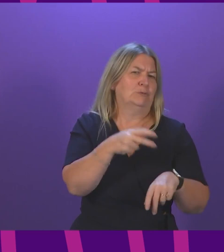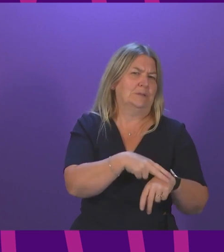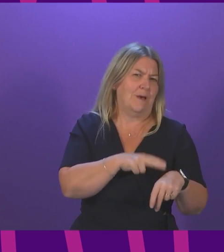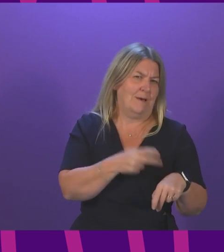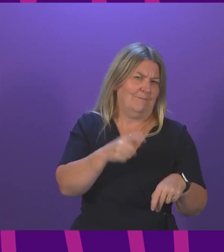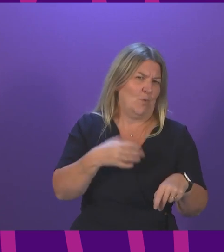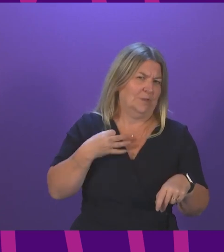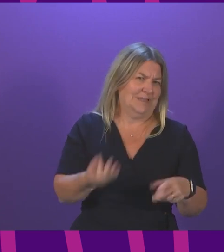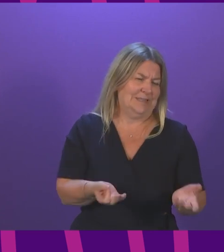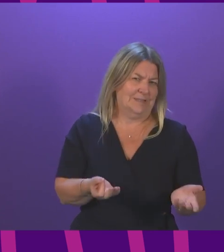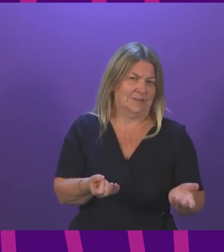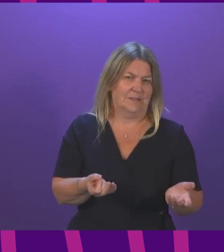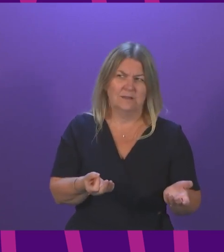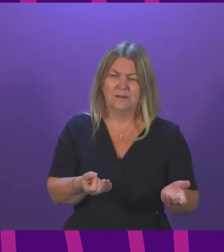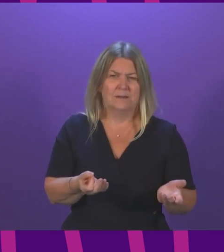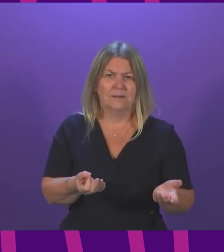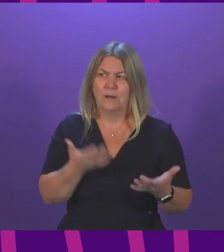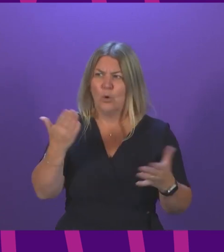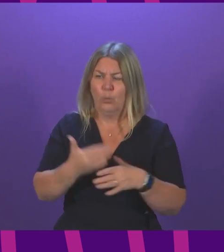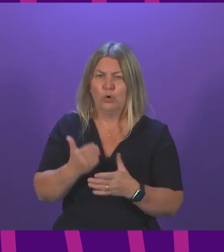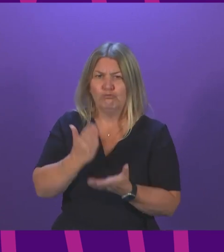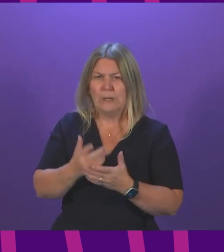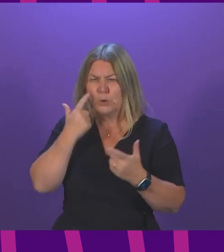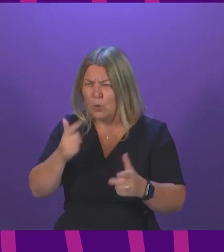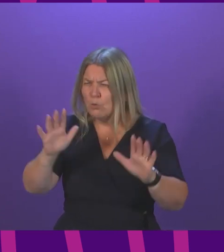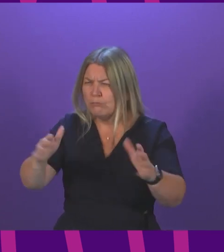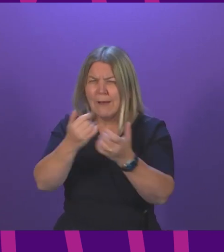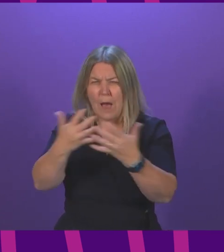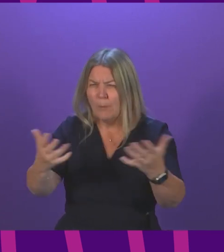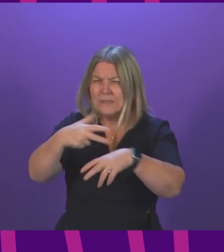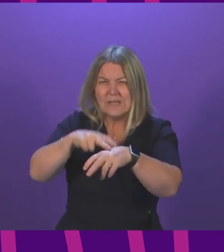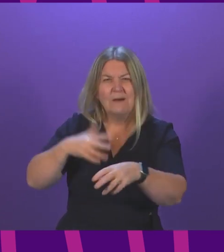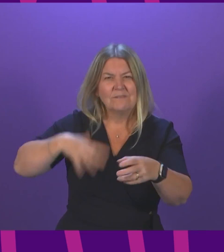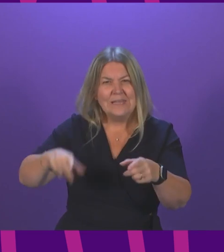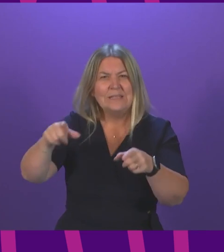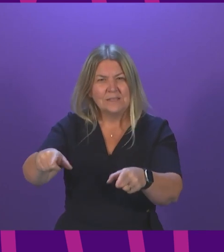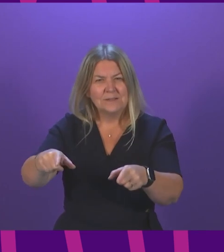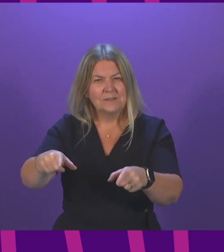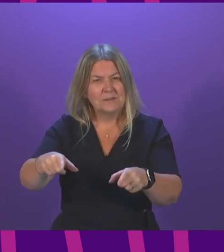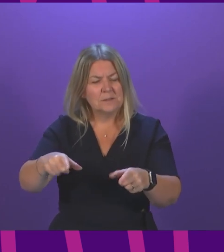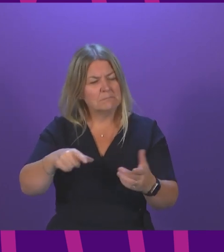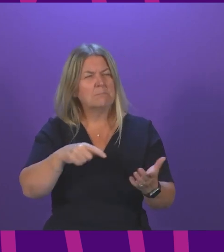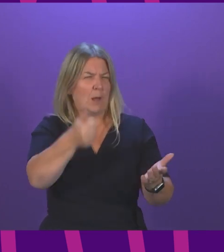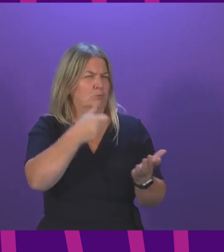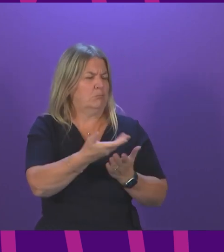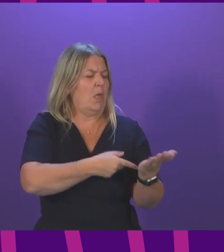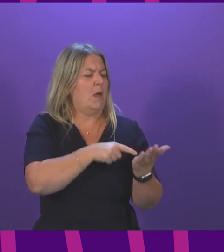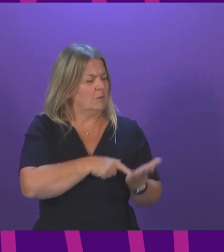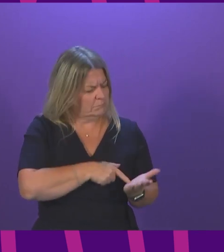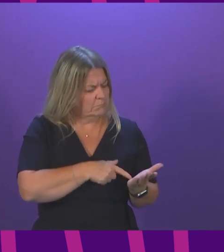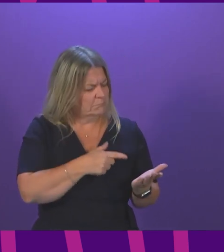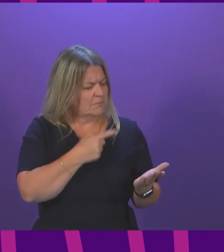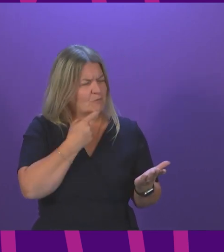place to establish the size of workforce that's needed, and I notice that there's reference to this within the development plan. The Cabinet